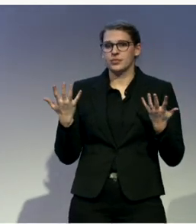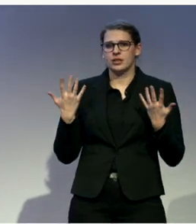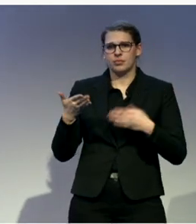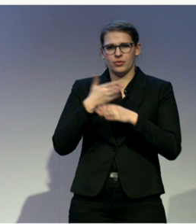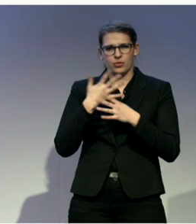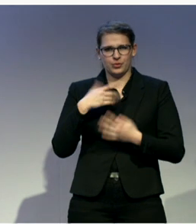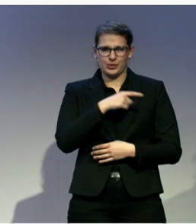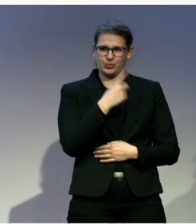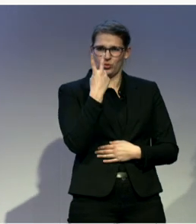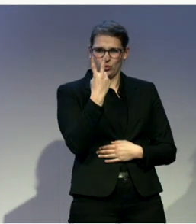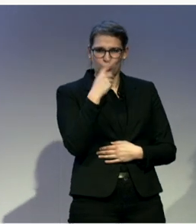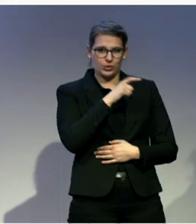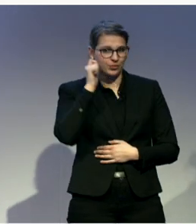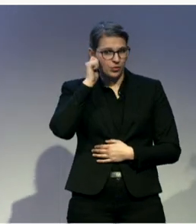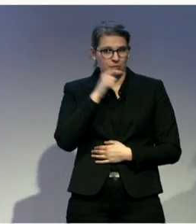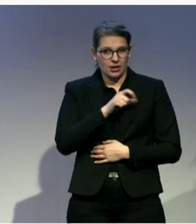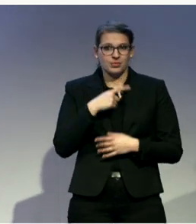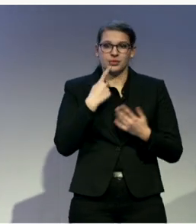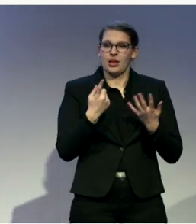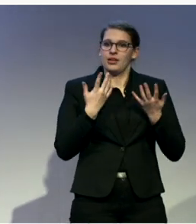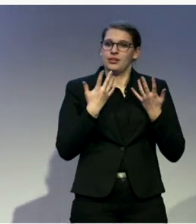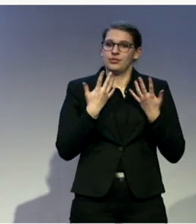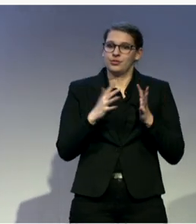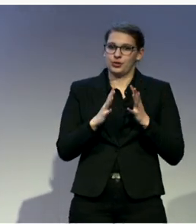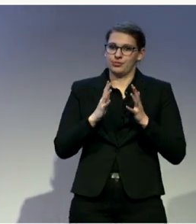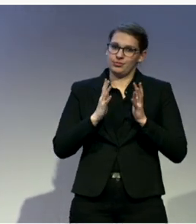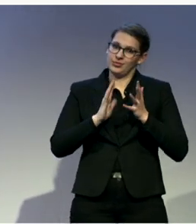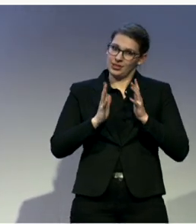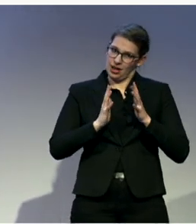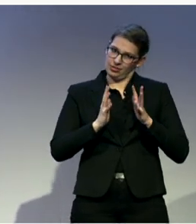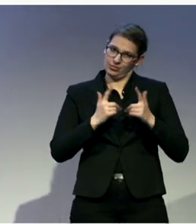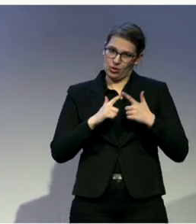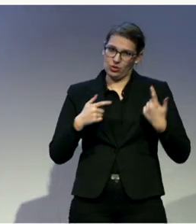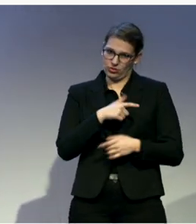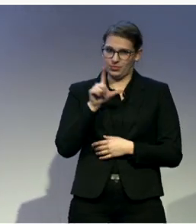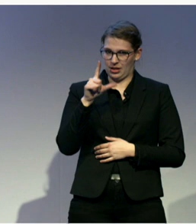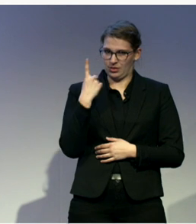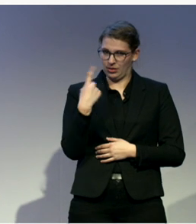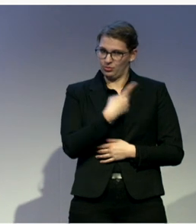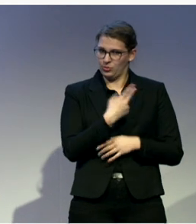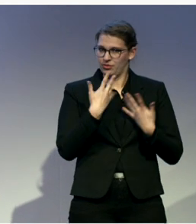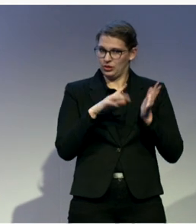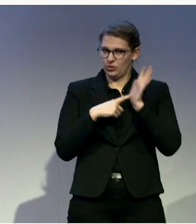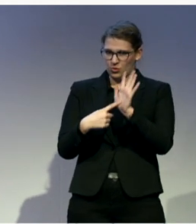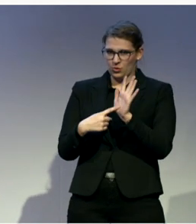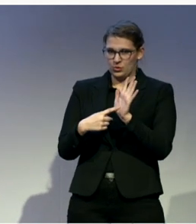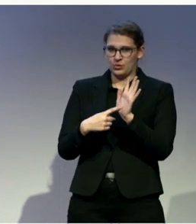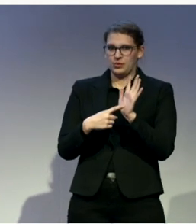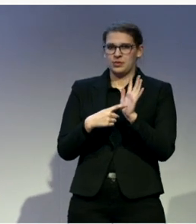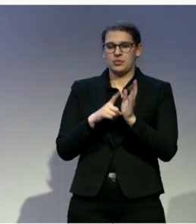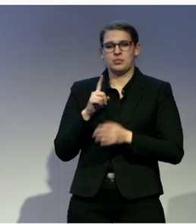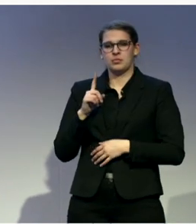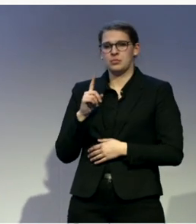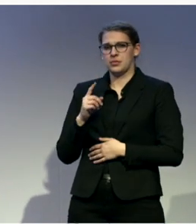Because I think in Austria we have only seven bilingual classes. And all the other deaf children in